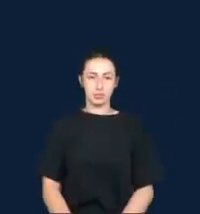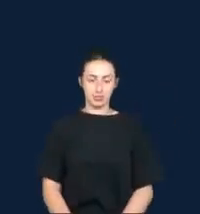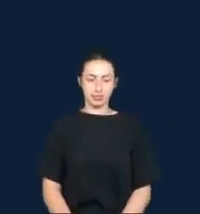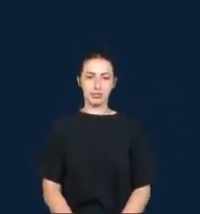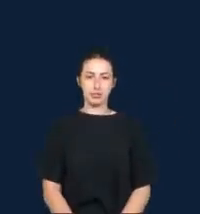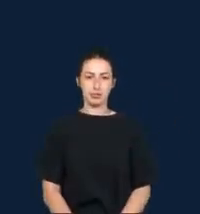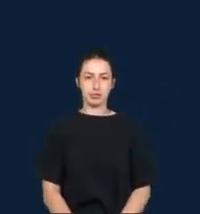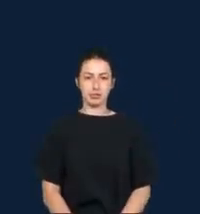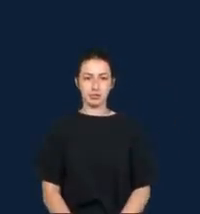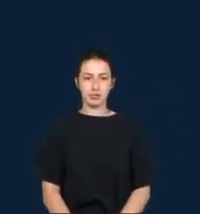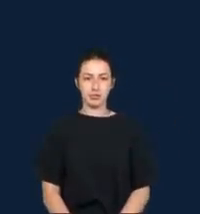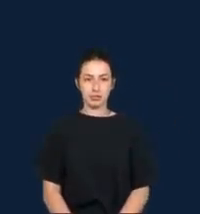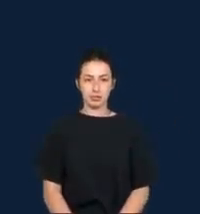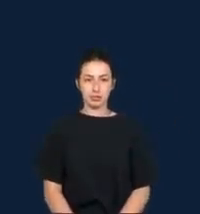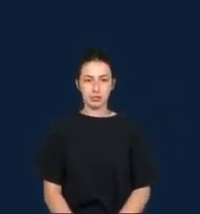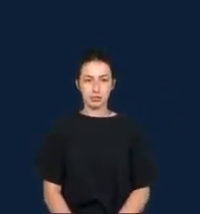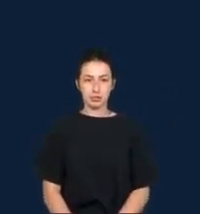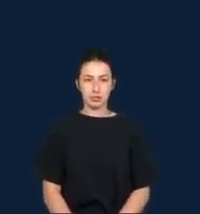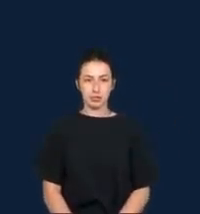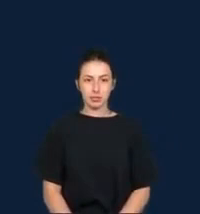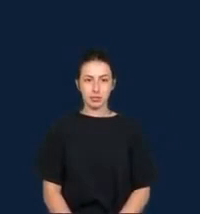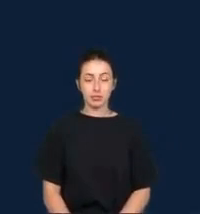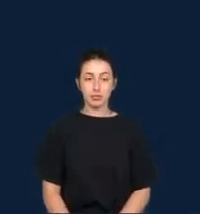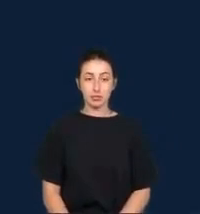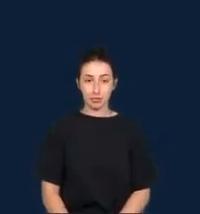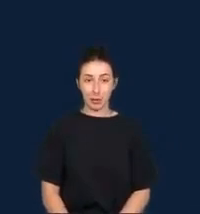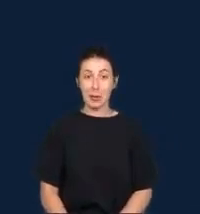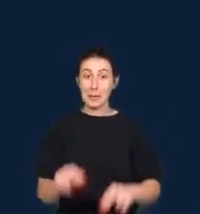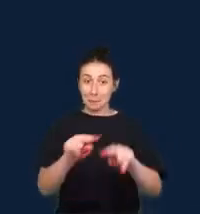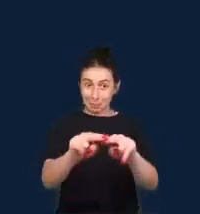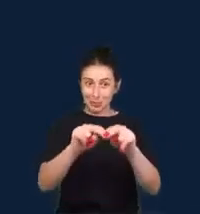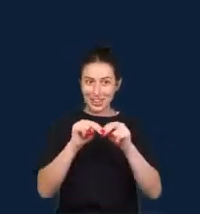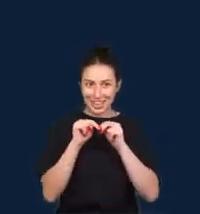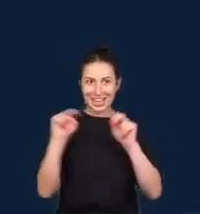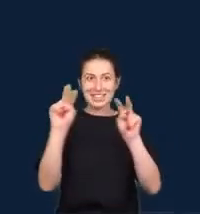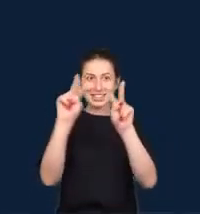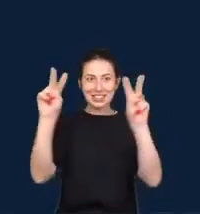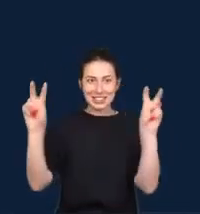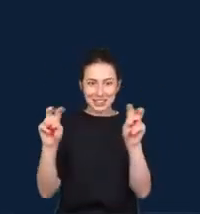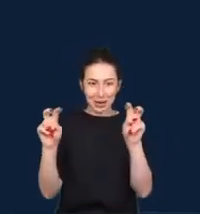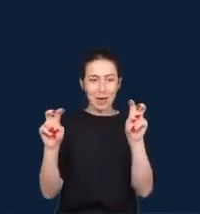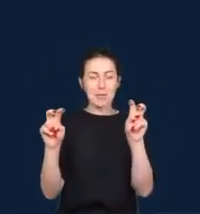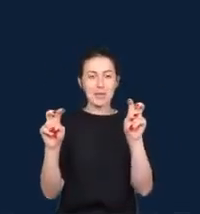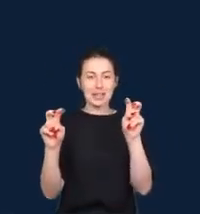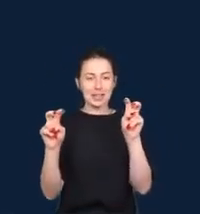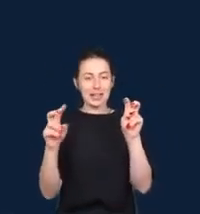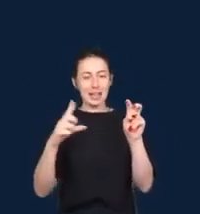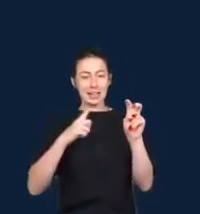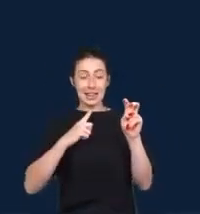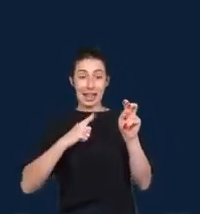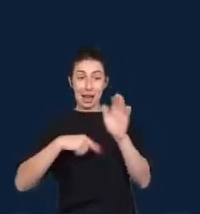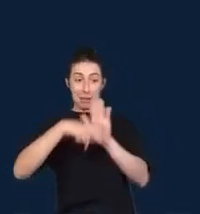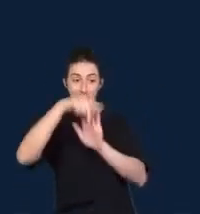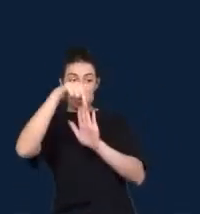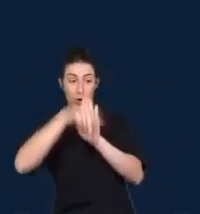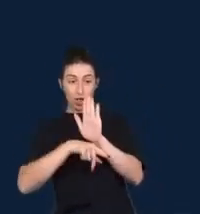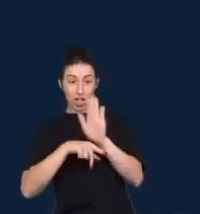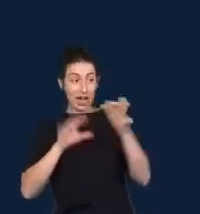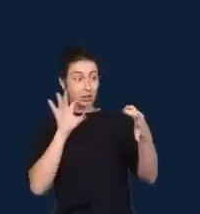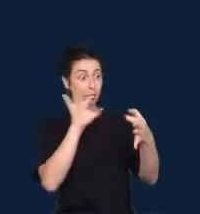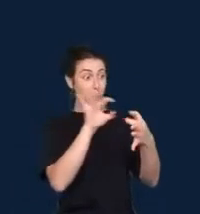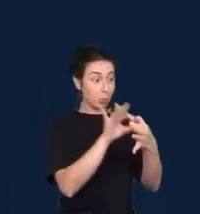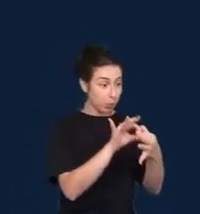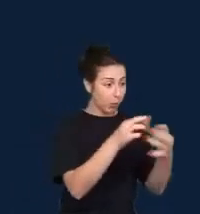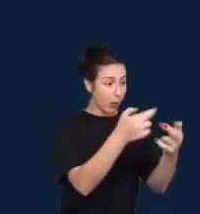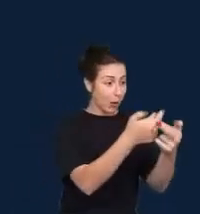When it comes to aligning projects with neglected issues. When it chapter looks at citizen data